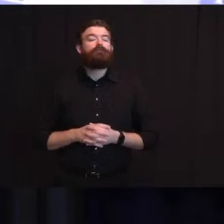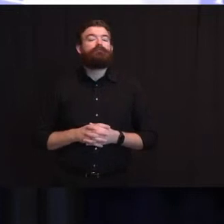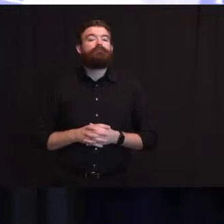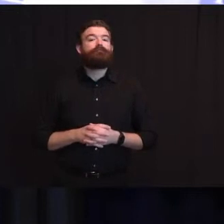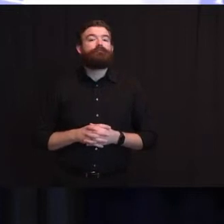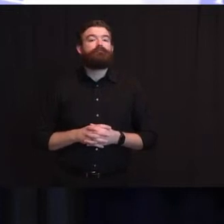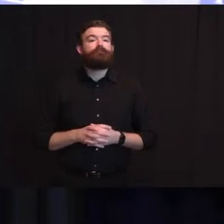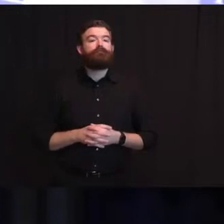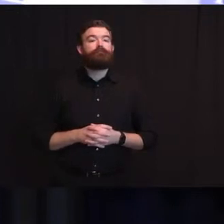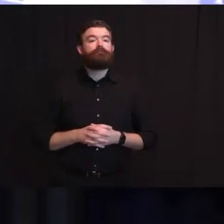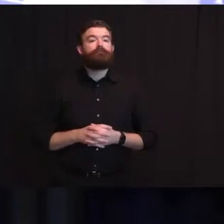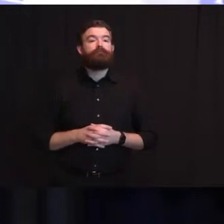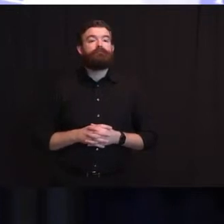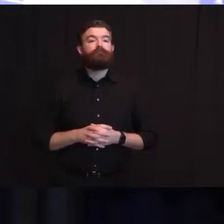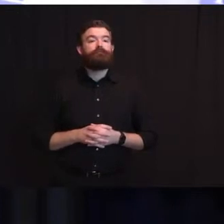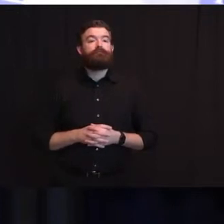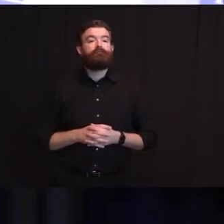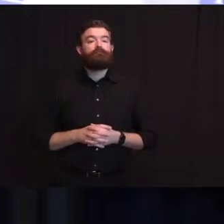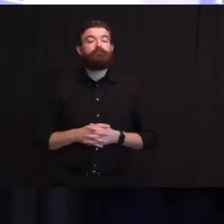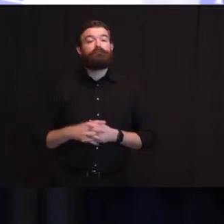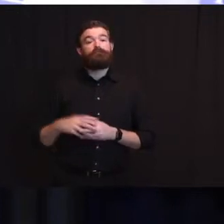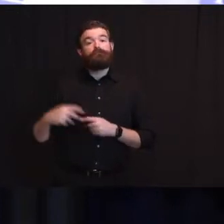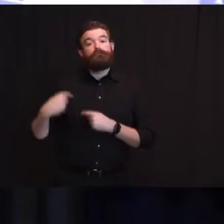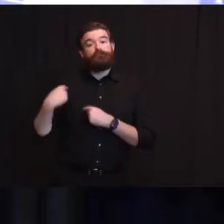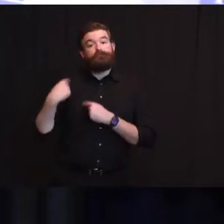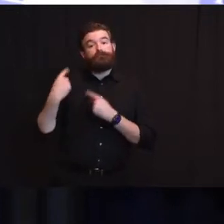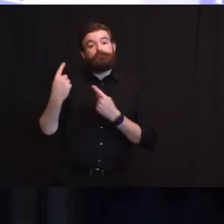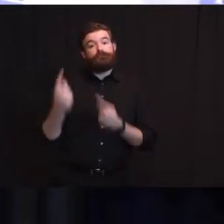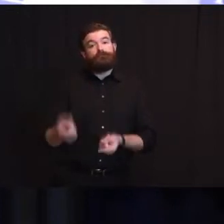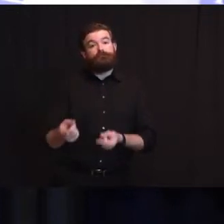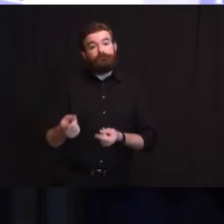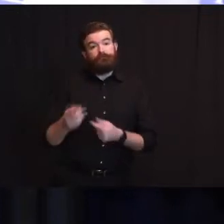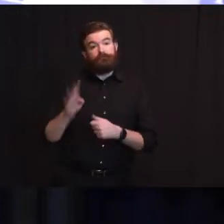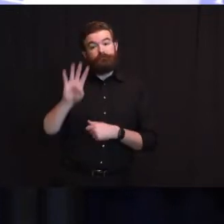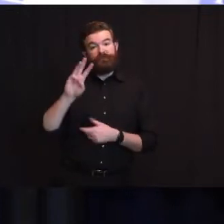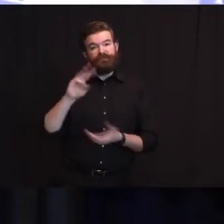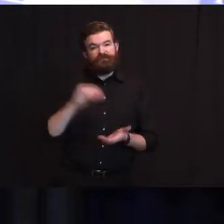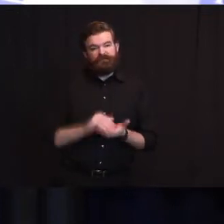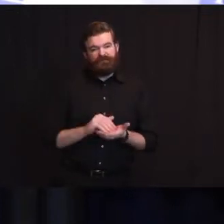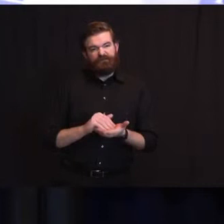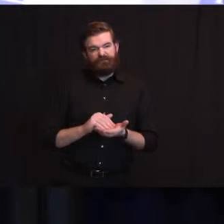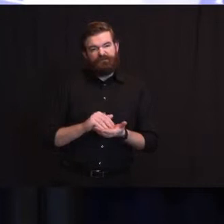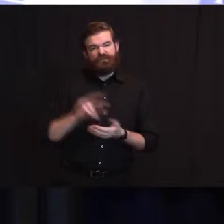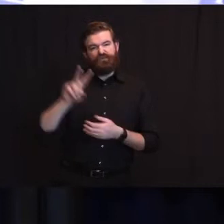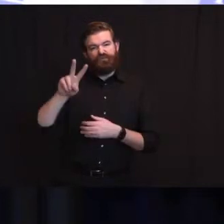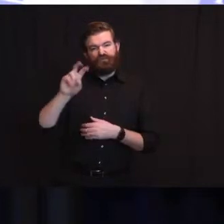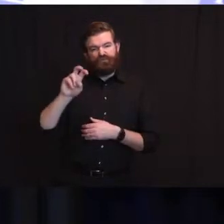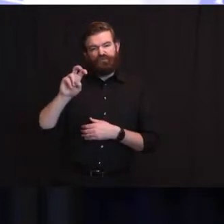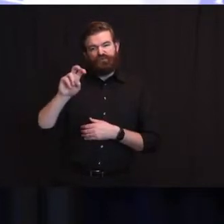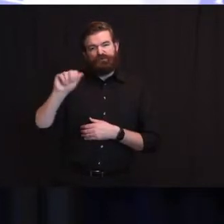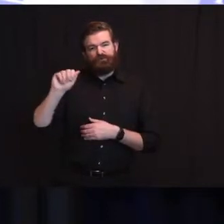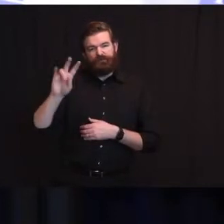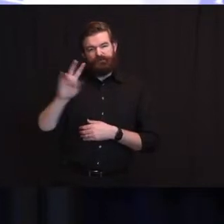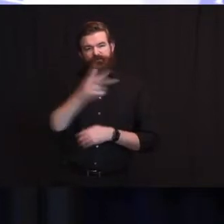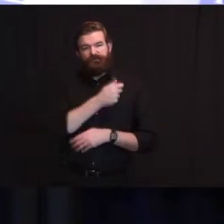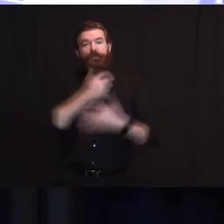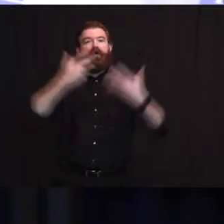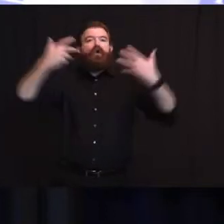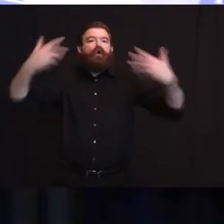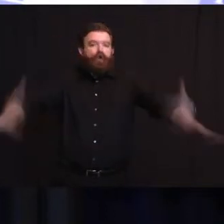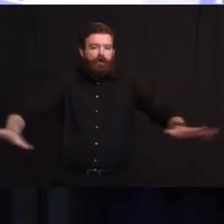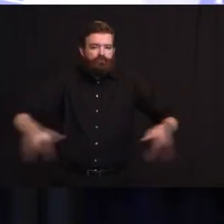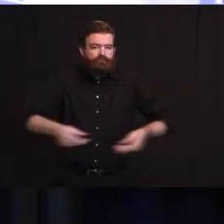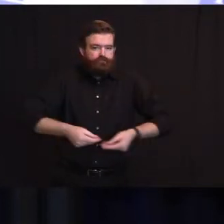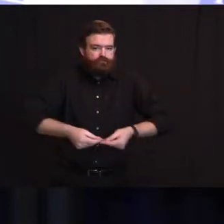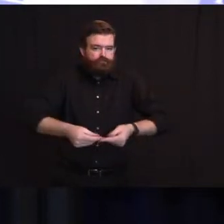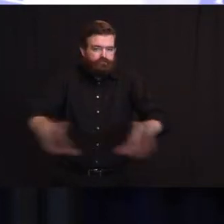46,217 vaccinations have been administered. We are still awaiting updated reports from